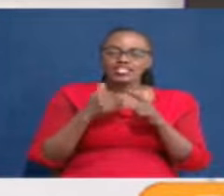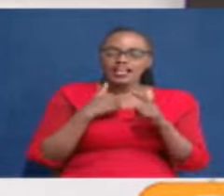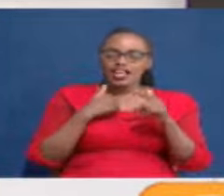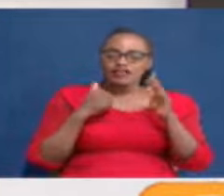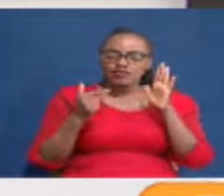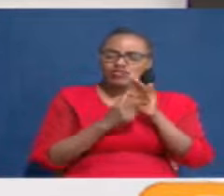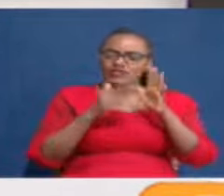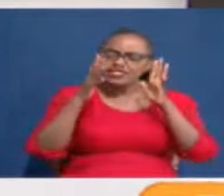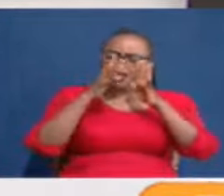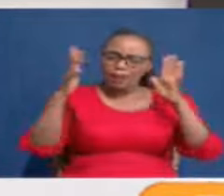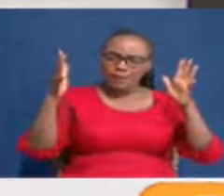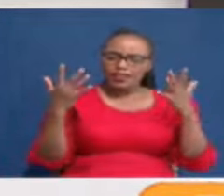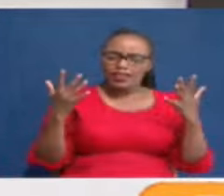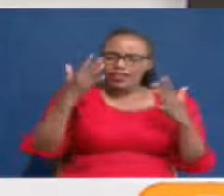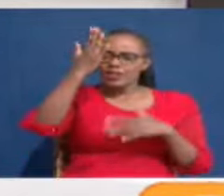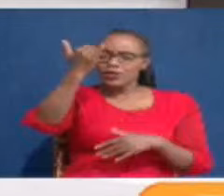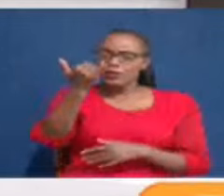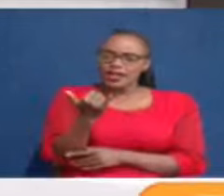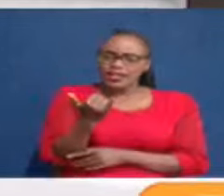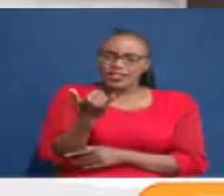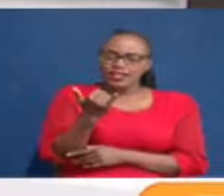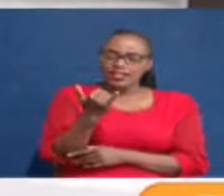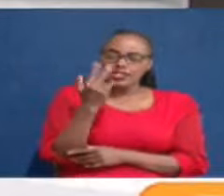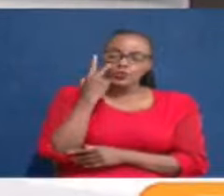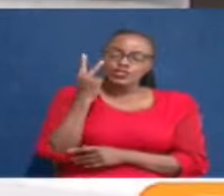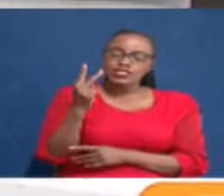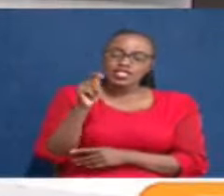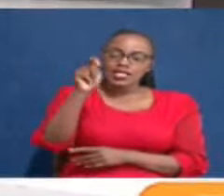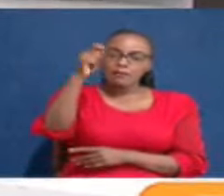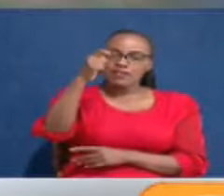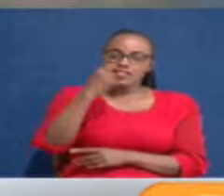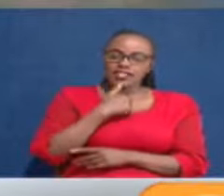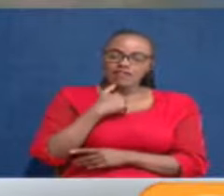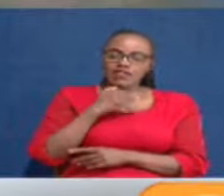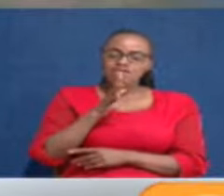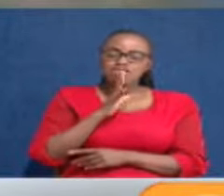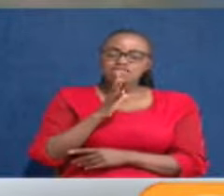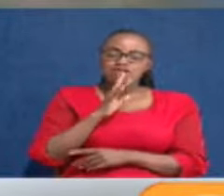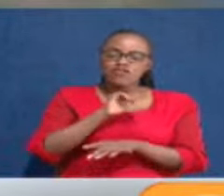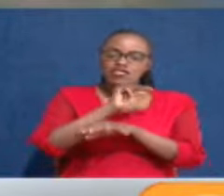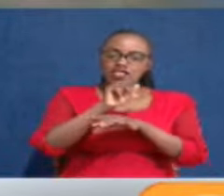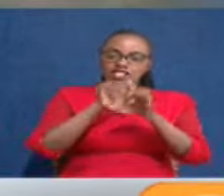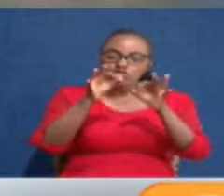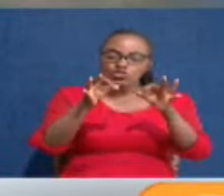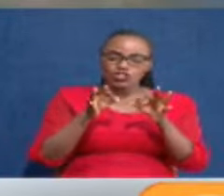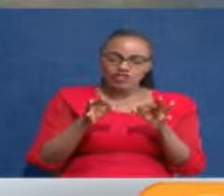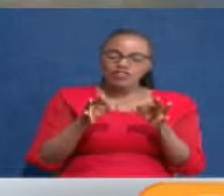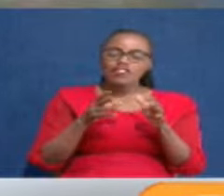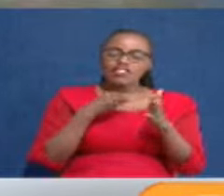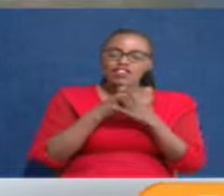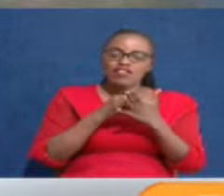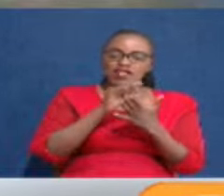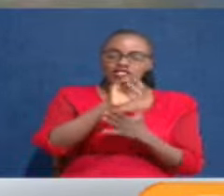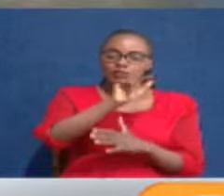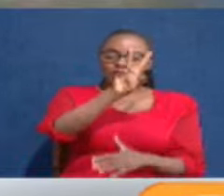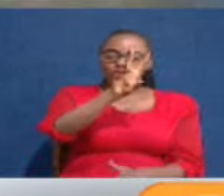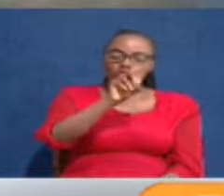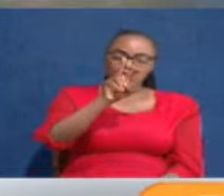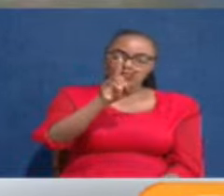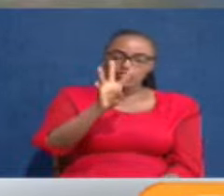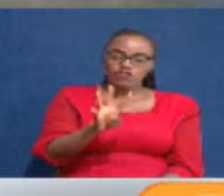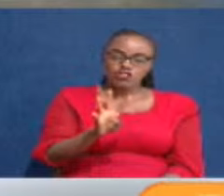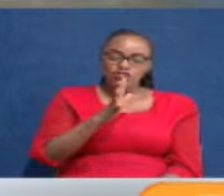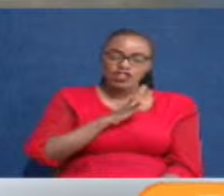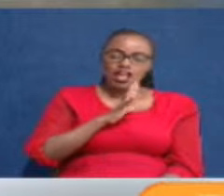huge because, look, the president has been speaking, the National Treasure as well, but the finance bill, 2024 is to give them